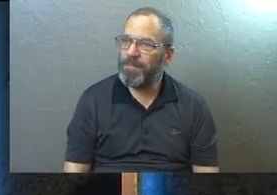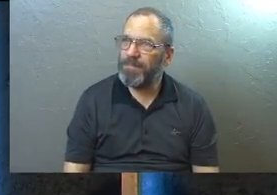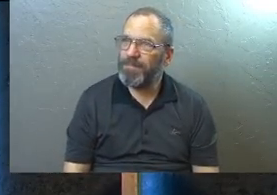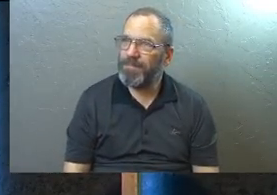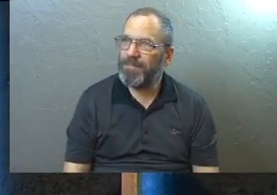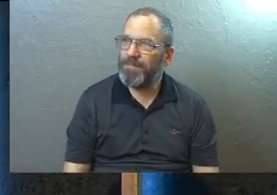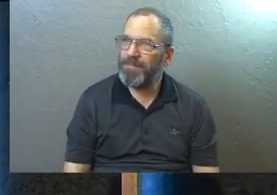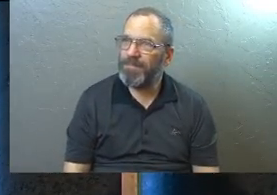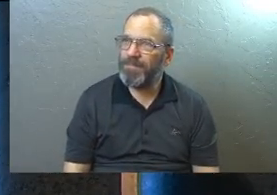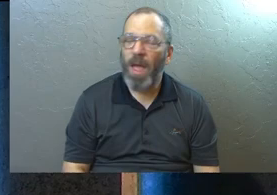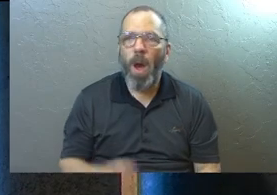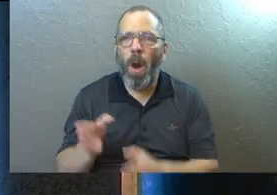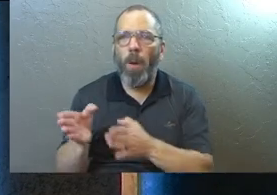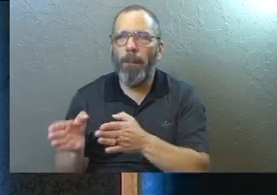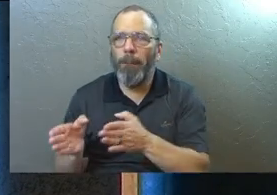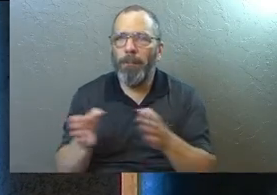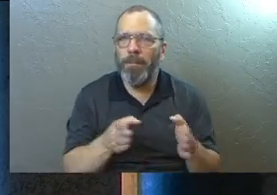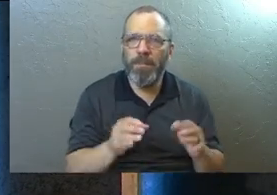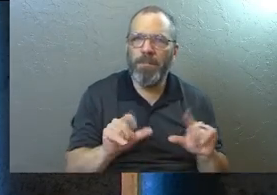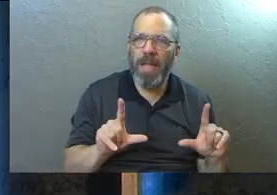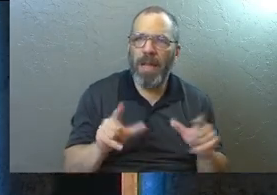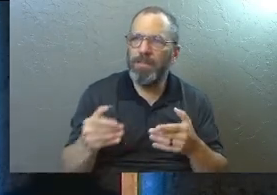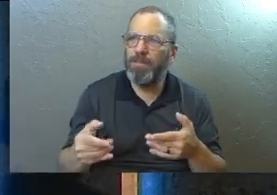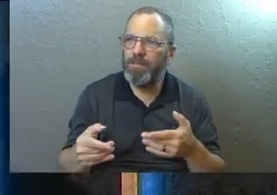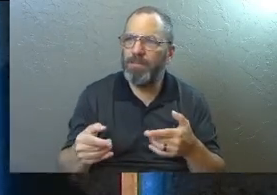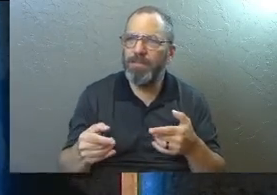Can you go back to the slide right before this one?